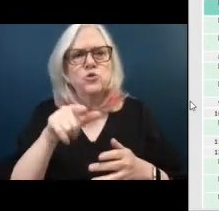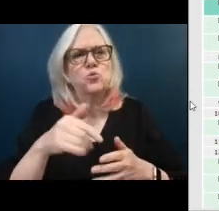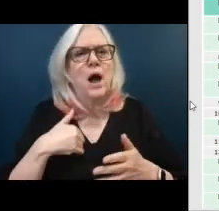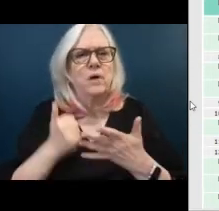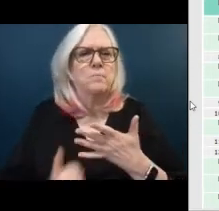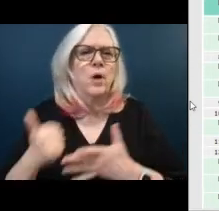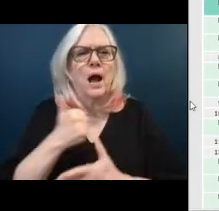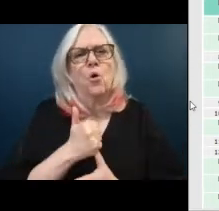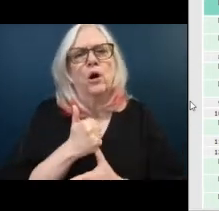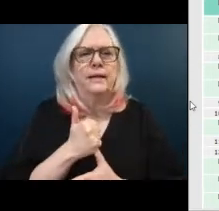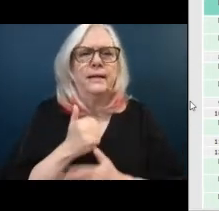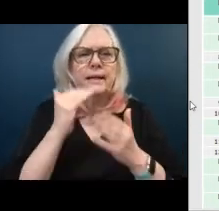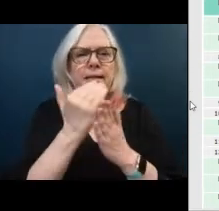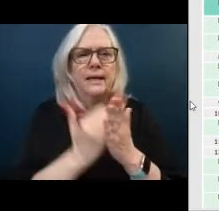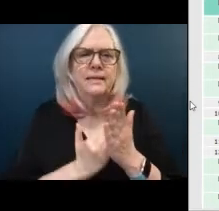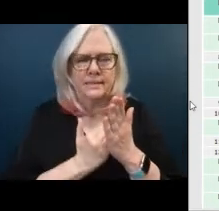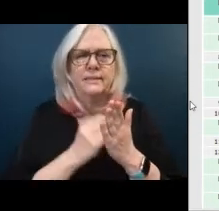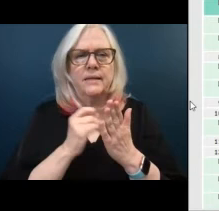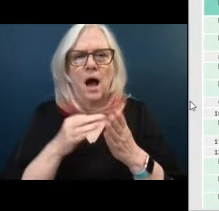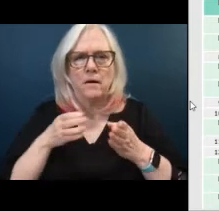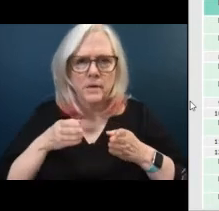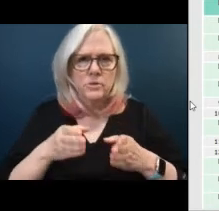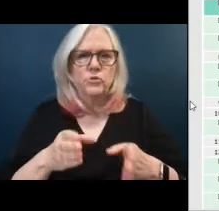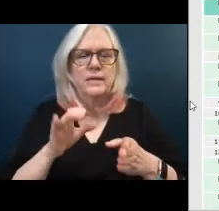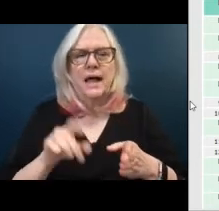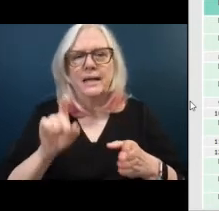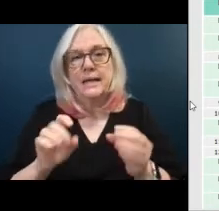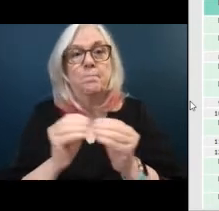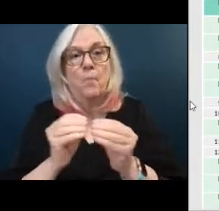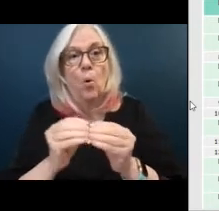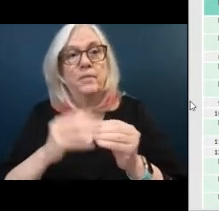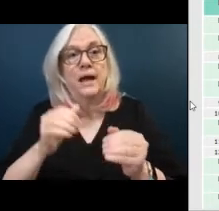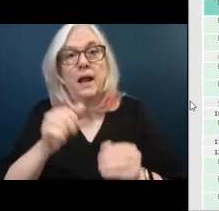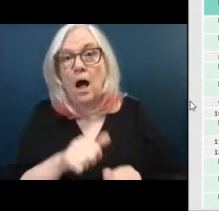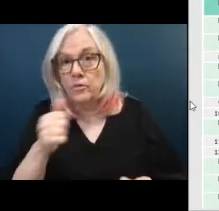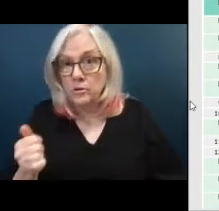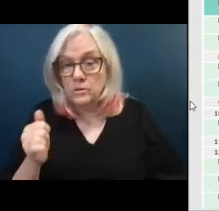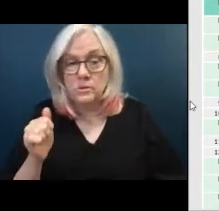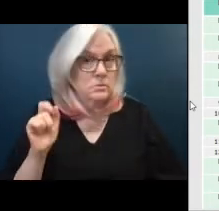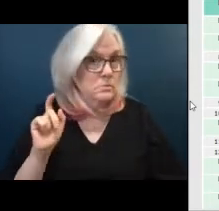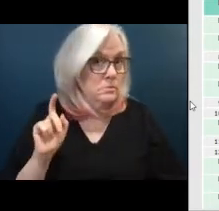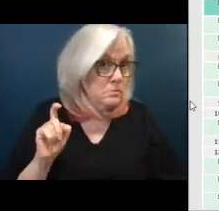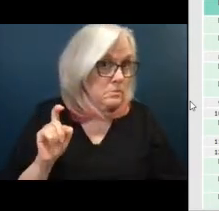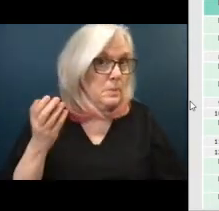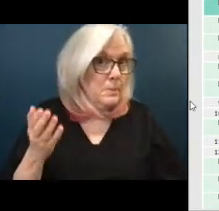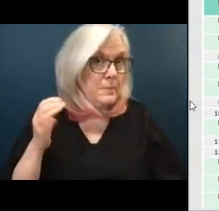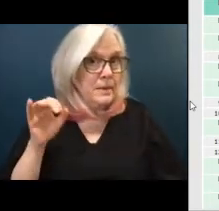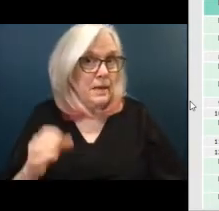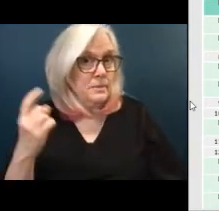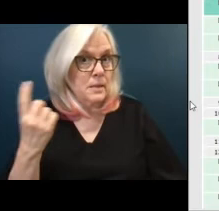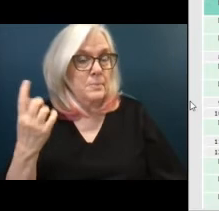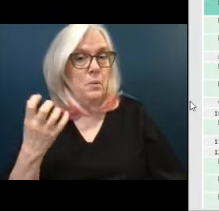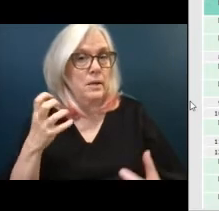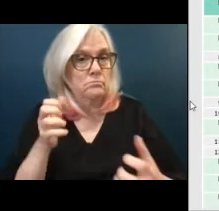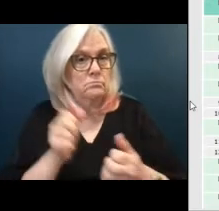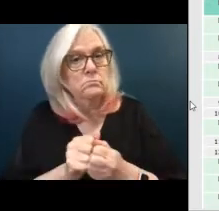those who need more than others maybe this is something i may want to get with you